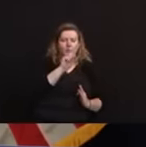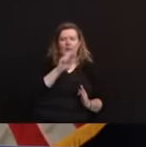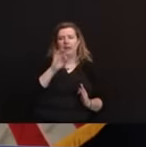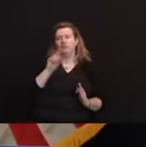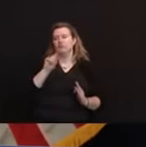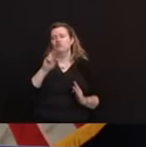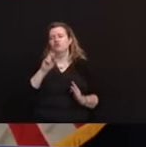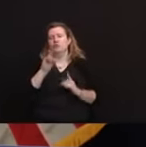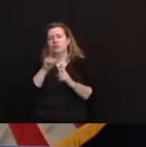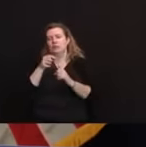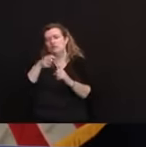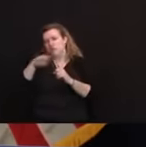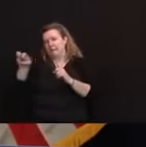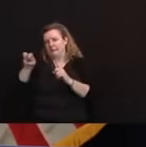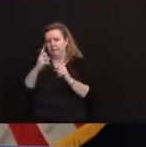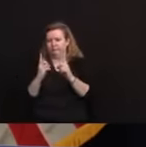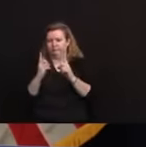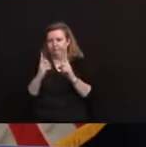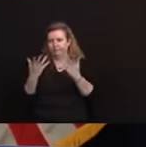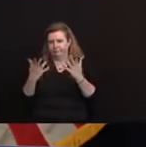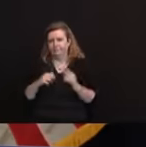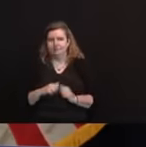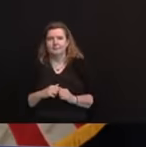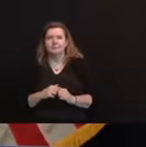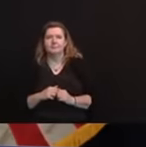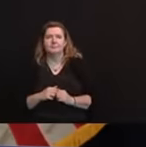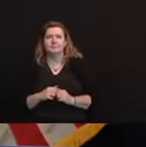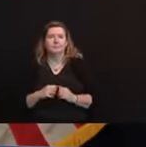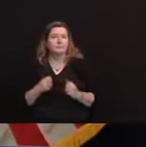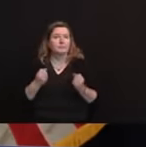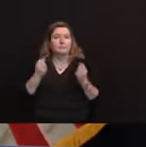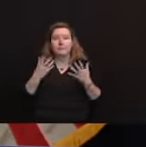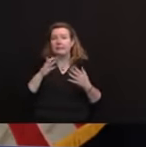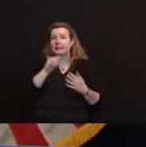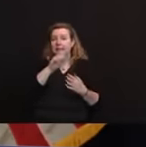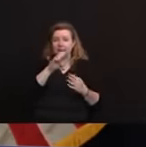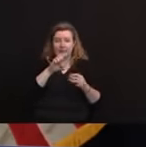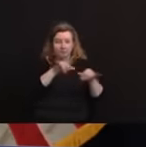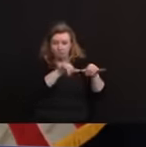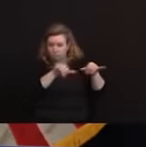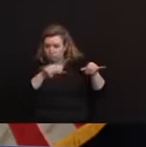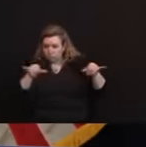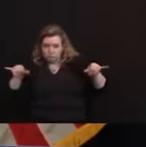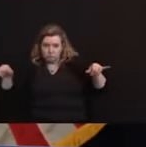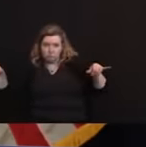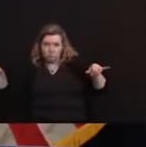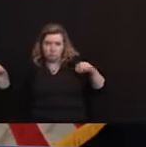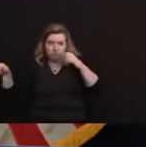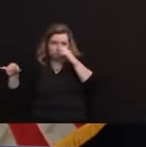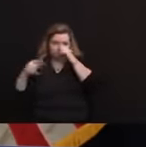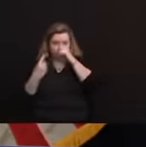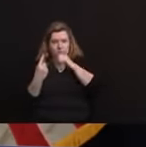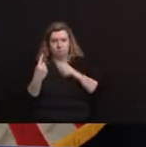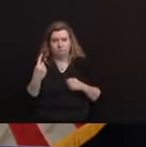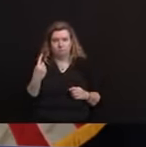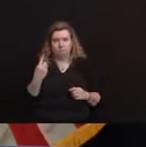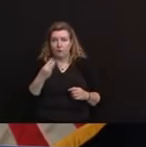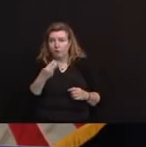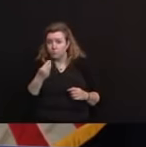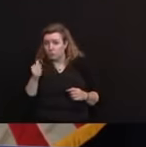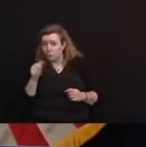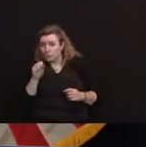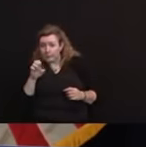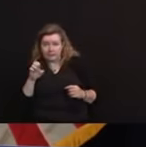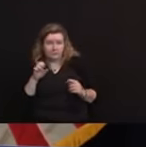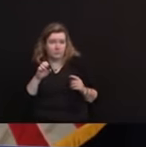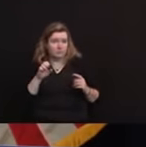If you have a whole lot of cases and they're staying the same, the RT is going to be one. If you have very few cases and they're staying the same, the RT